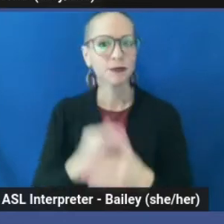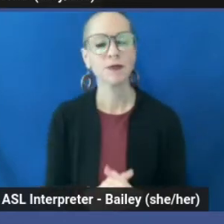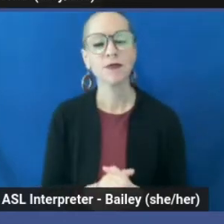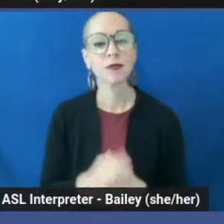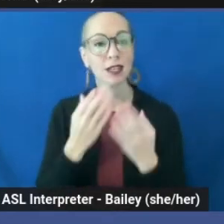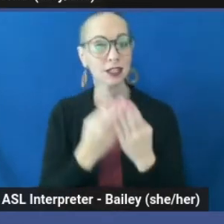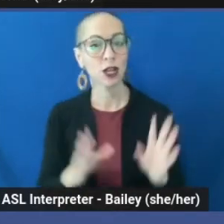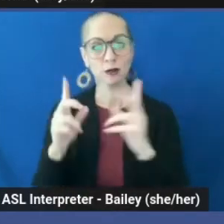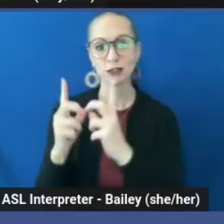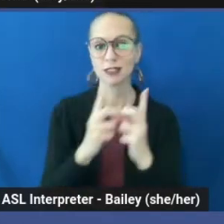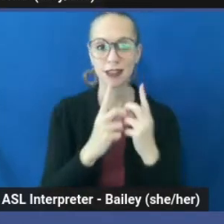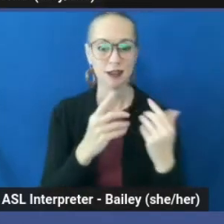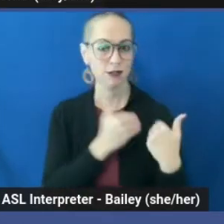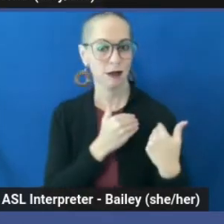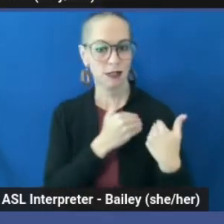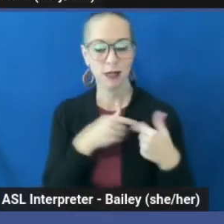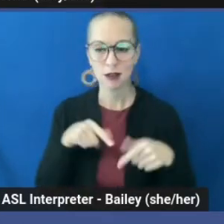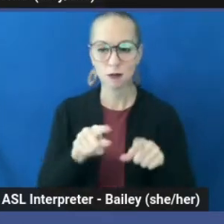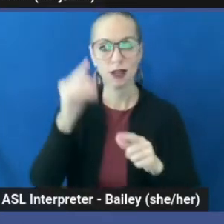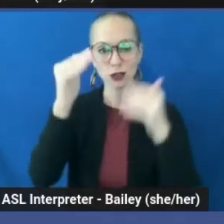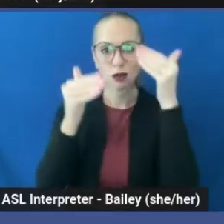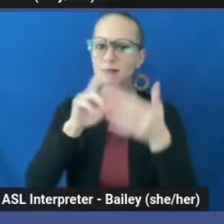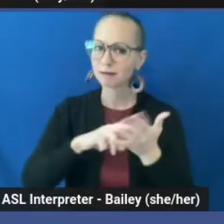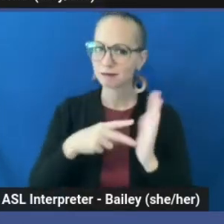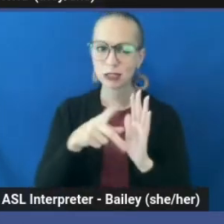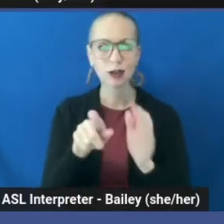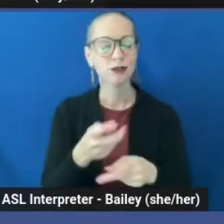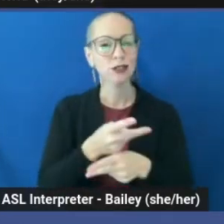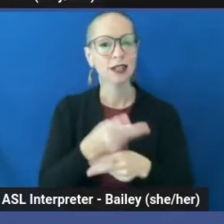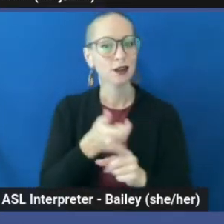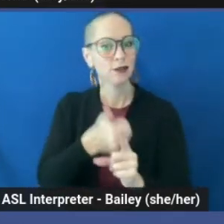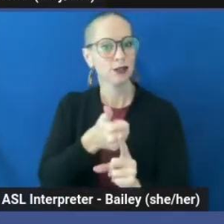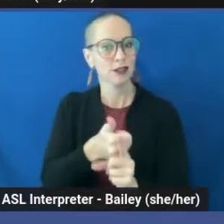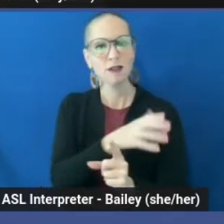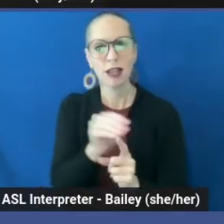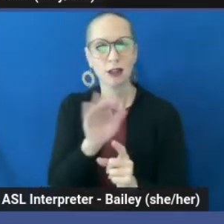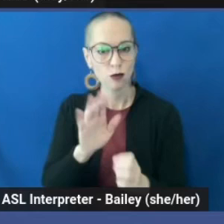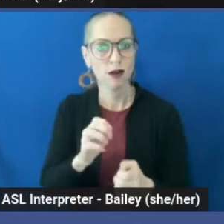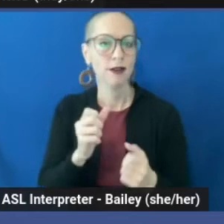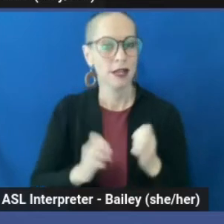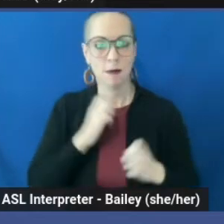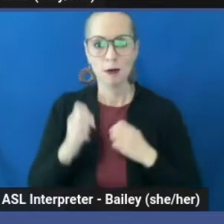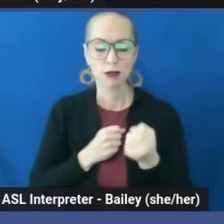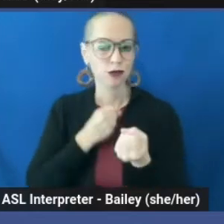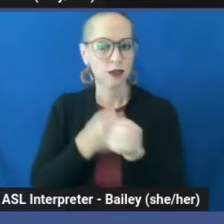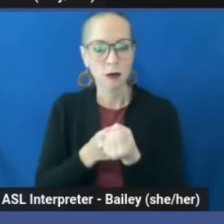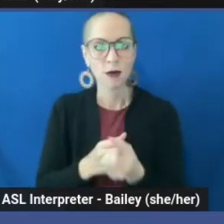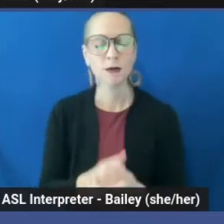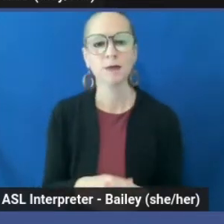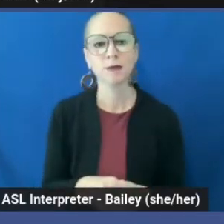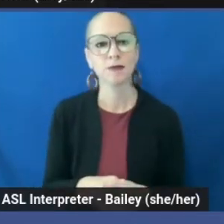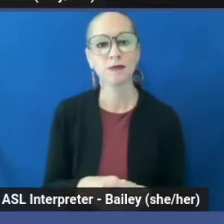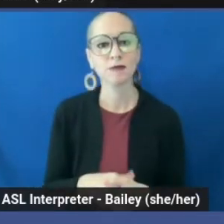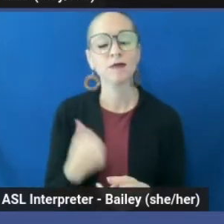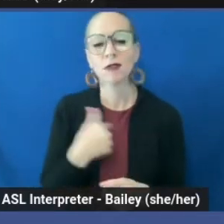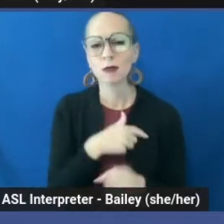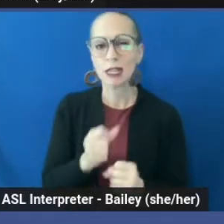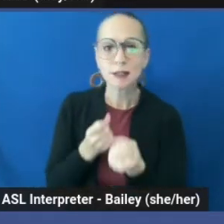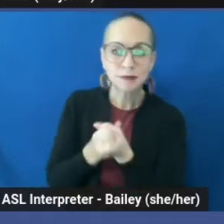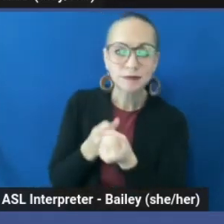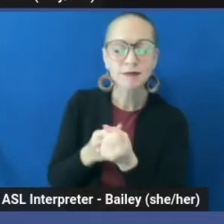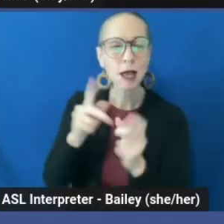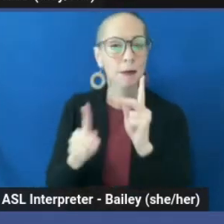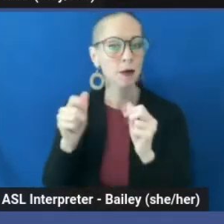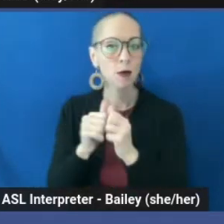to date responsibly as an adult, it involves taking care of our emotional baggage so it does not spill onto those we love. We can advocate that someone with little to no